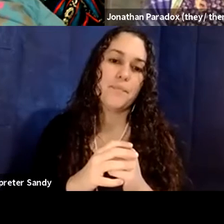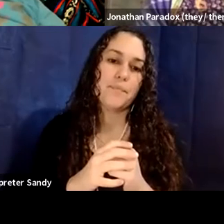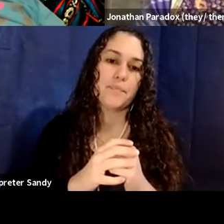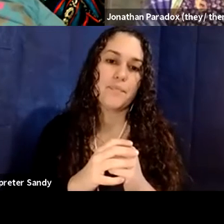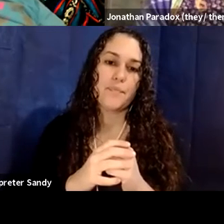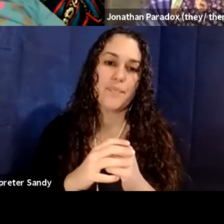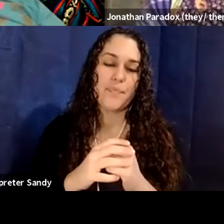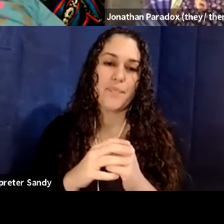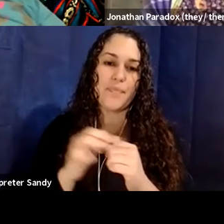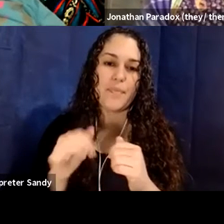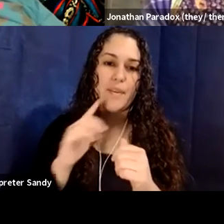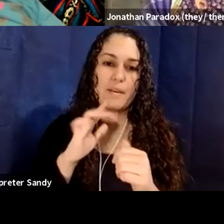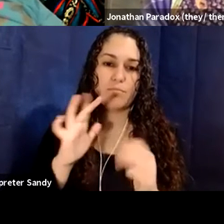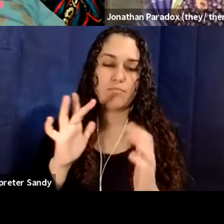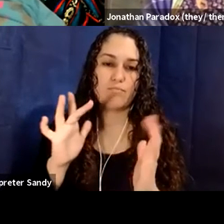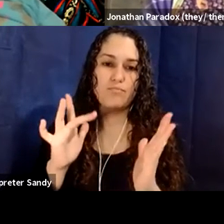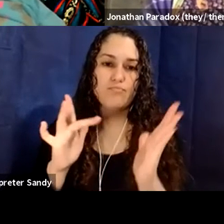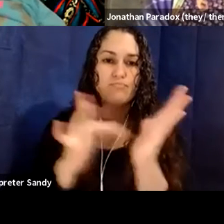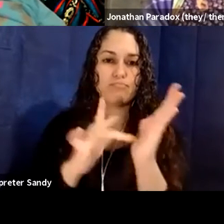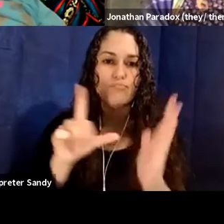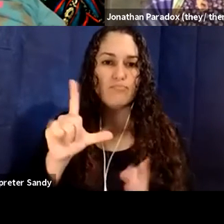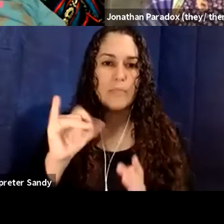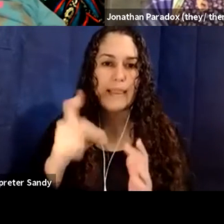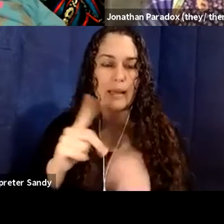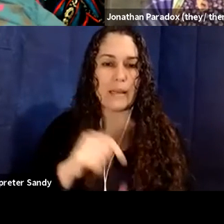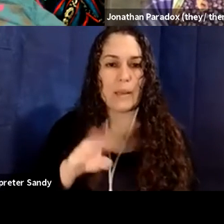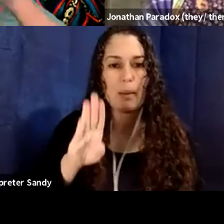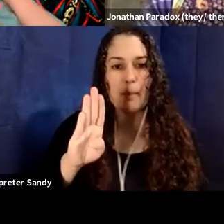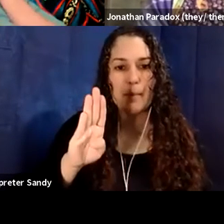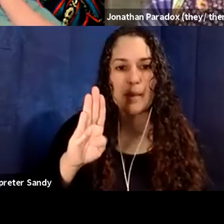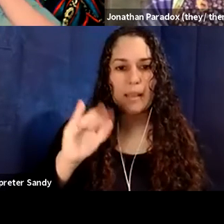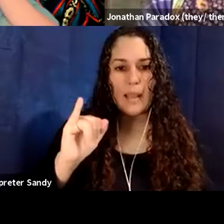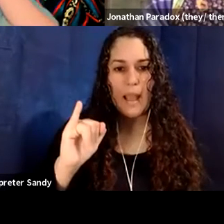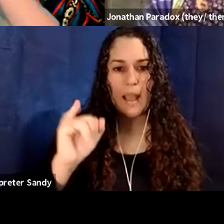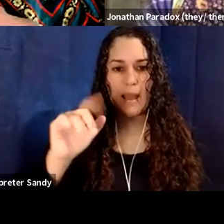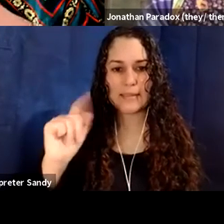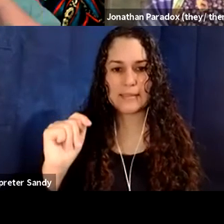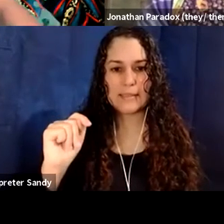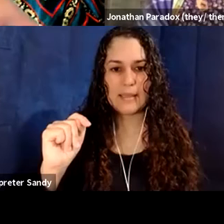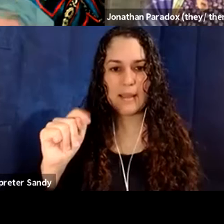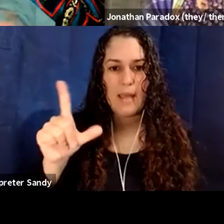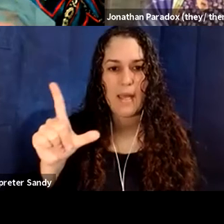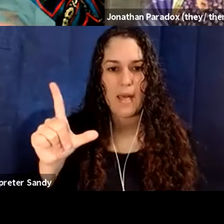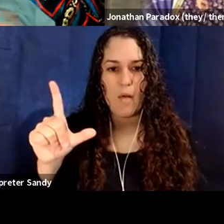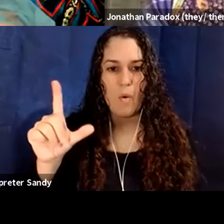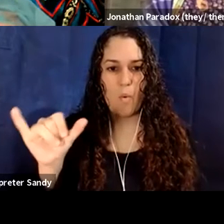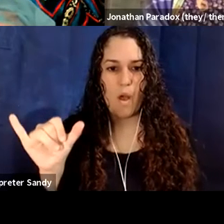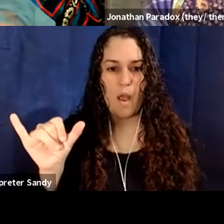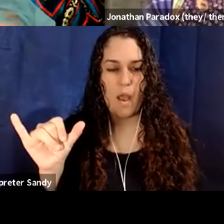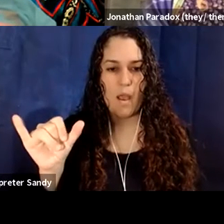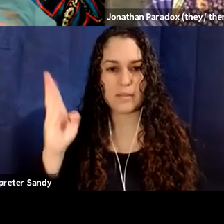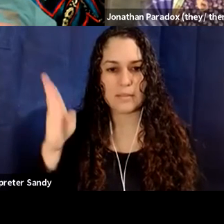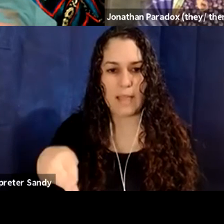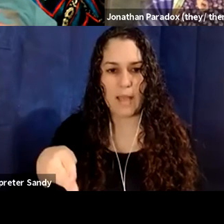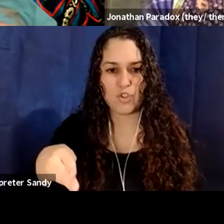shortened as a link and is B-I-T dot L-Y slash capital